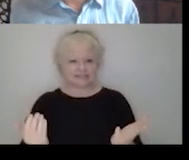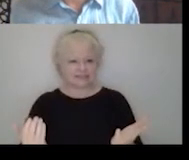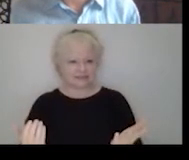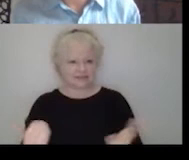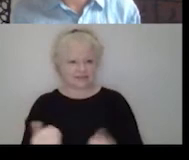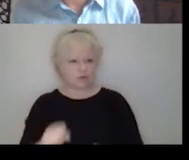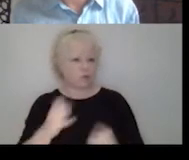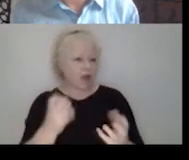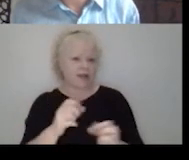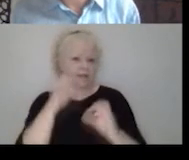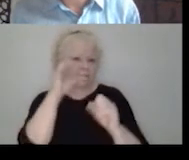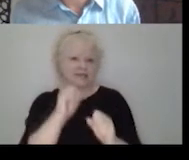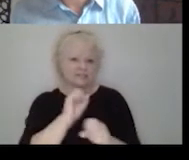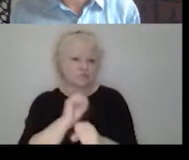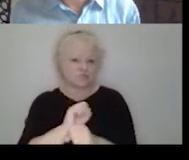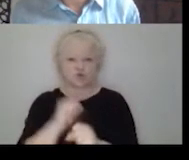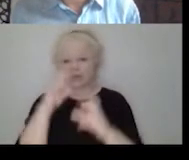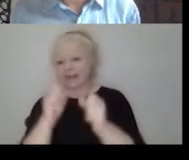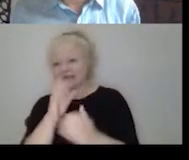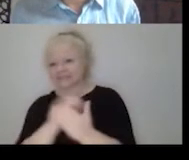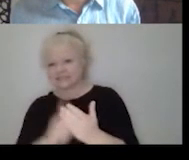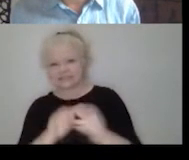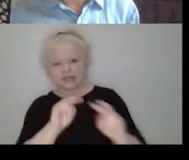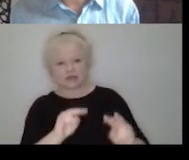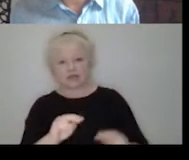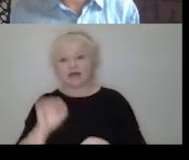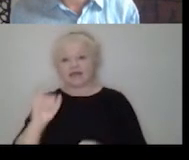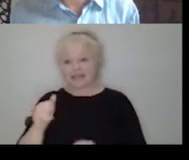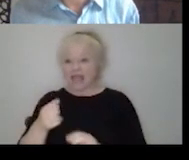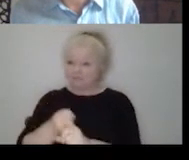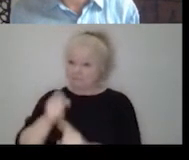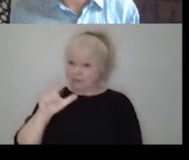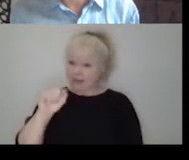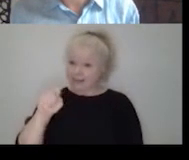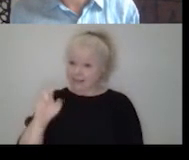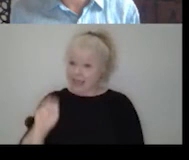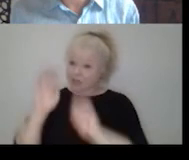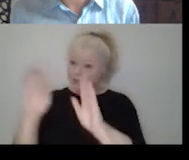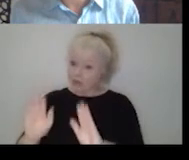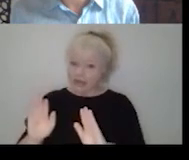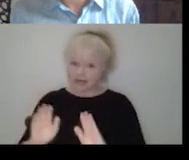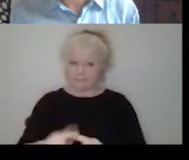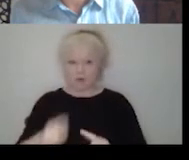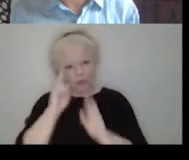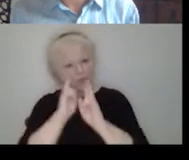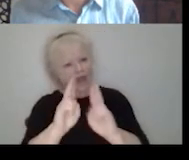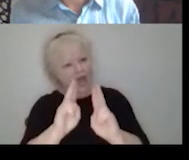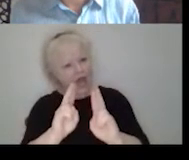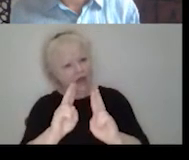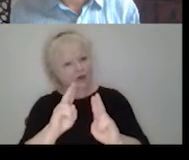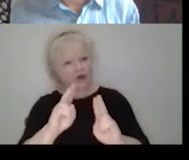amazing design and it happened to be Latin. That's great. But you really want to honor all the colors of the rainbow, which are